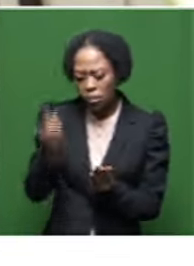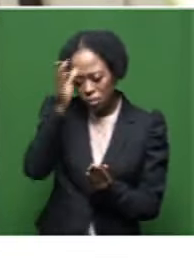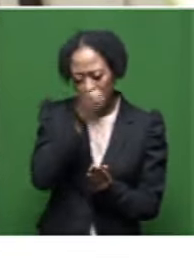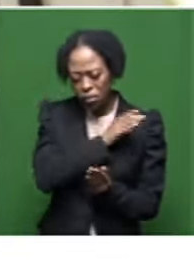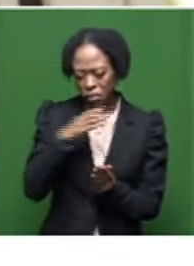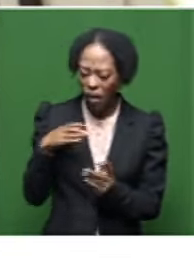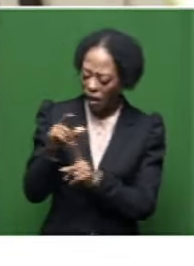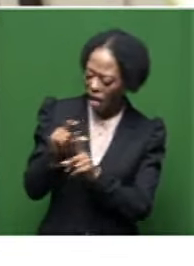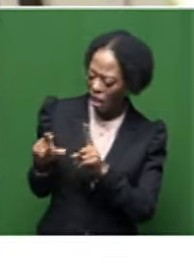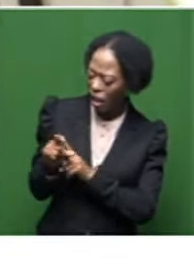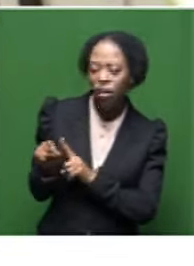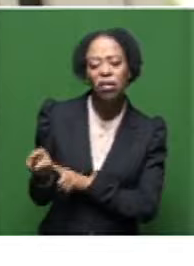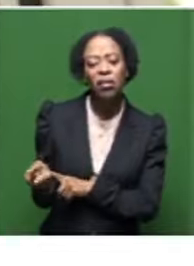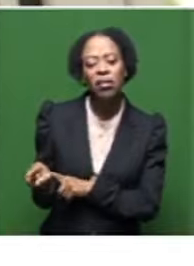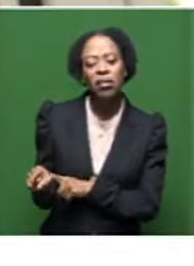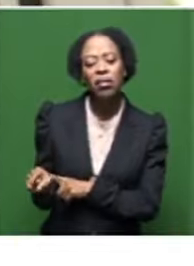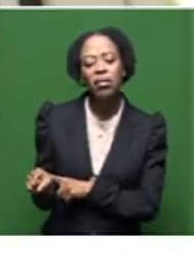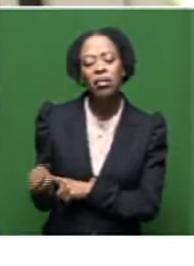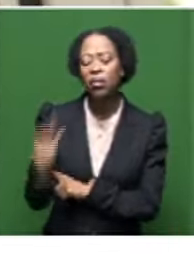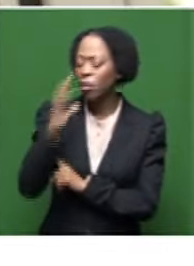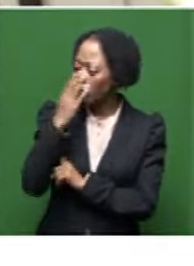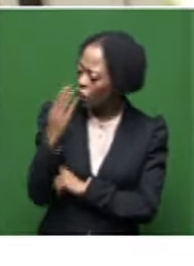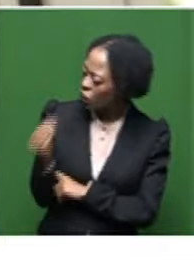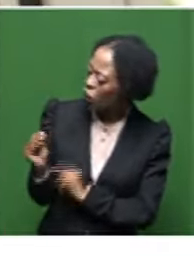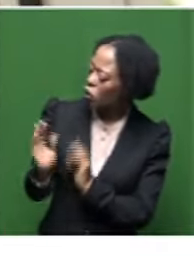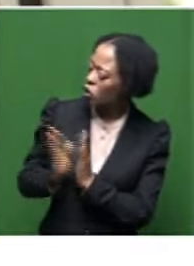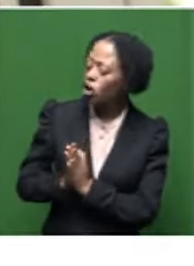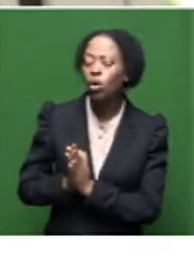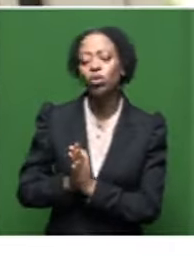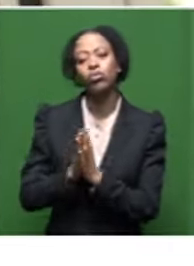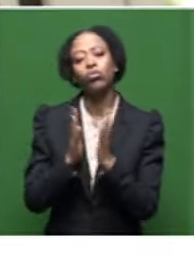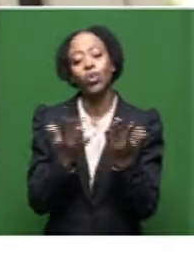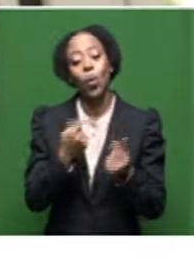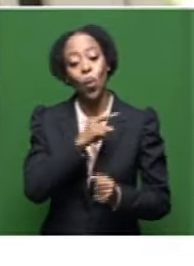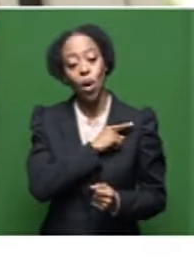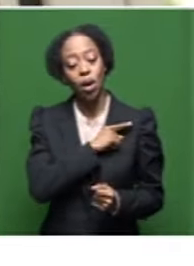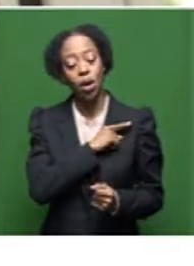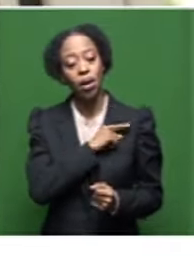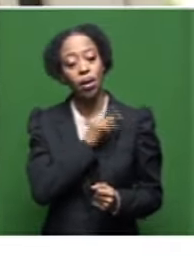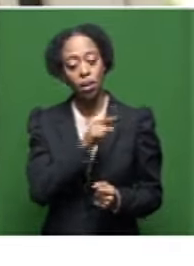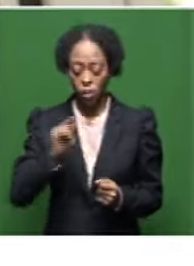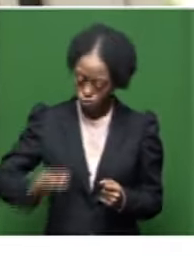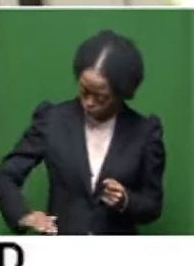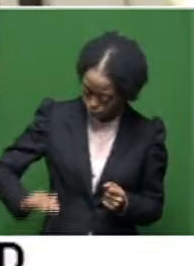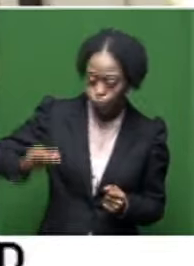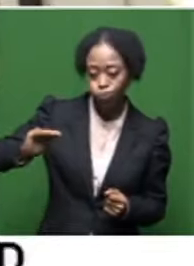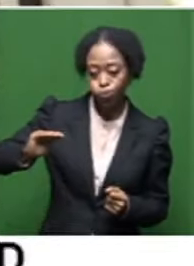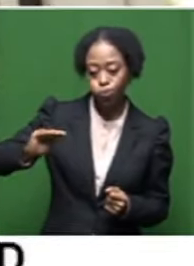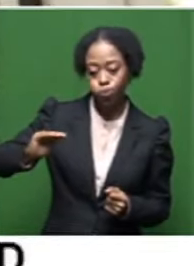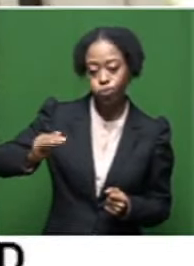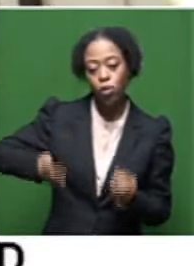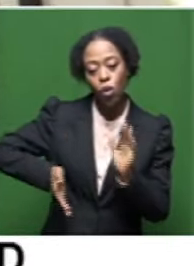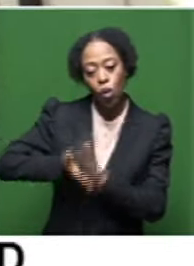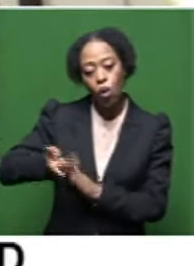the rituals involved with Catholicism, with the beauty of the church, because of his upbringing, going to this